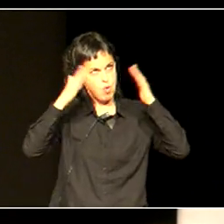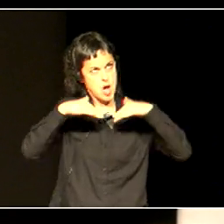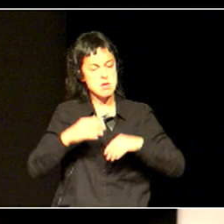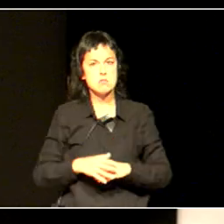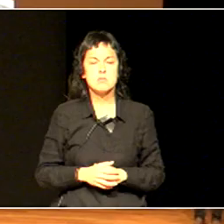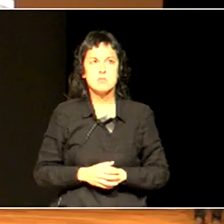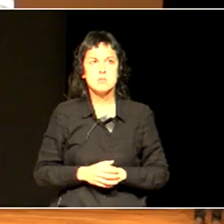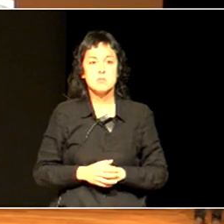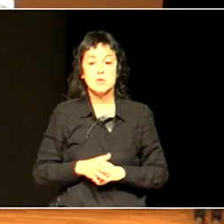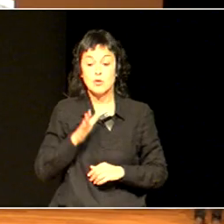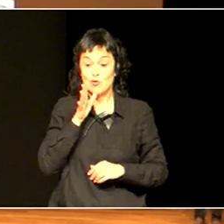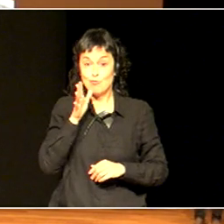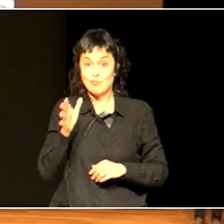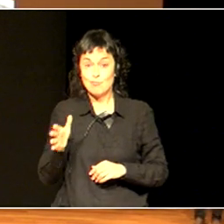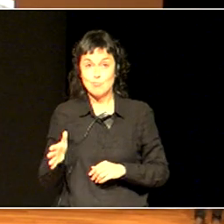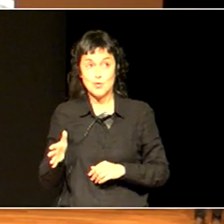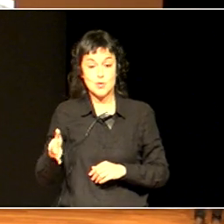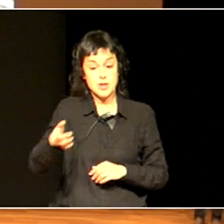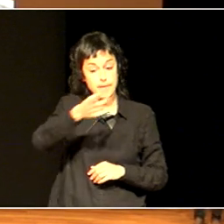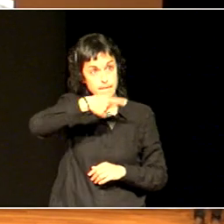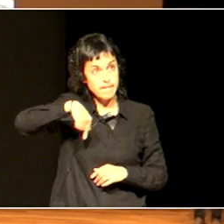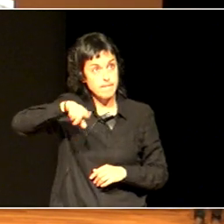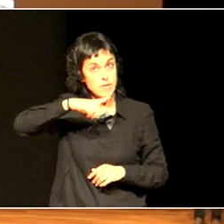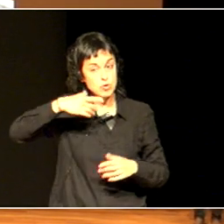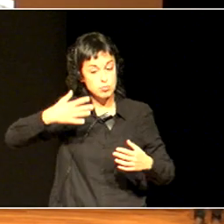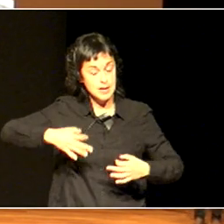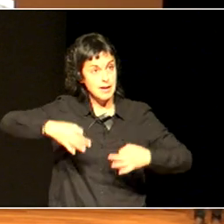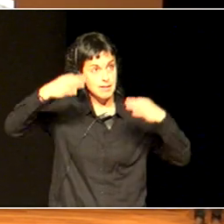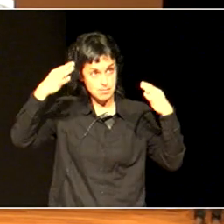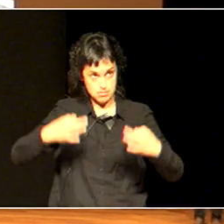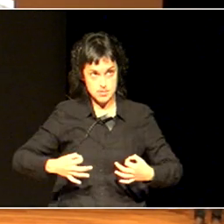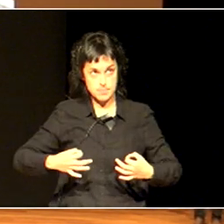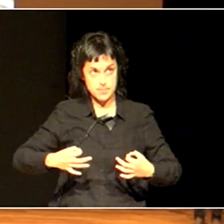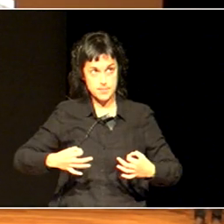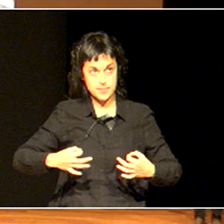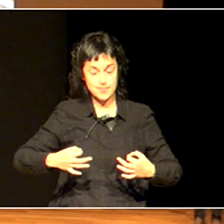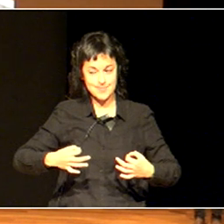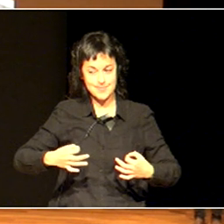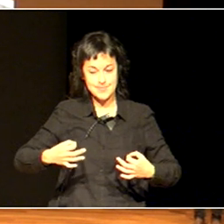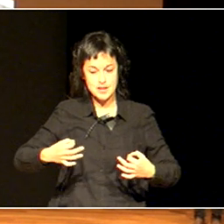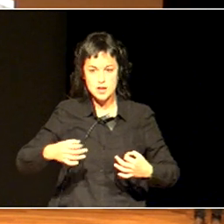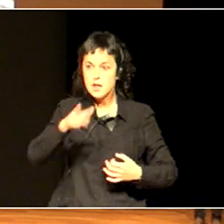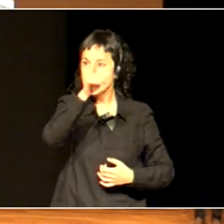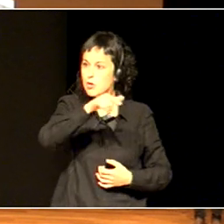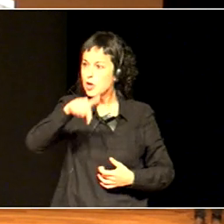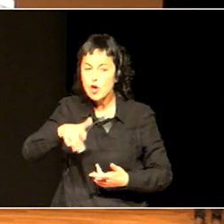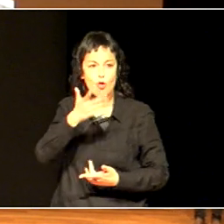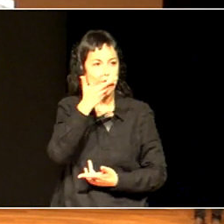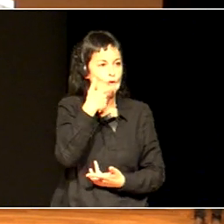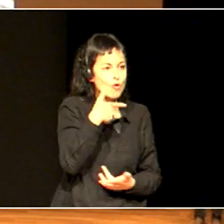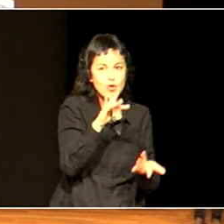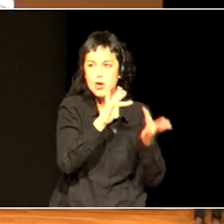all make sure that you know people in our school and you have friends too and you'll settle in and be okay.